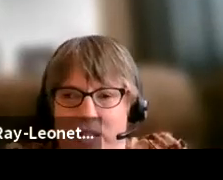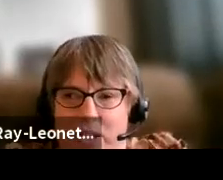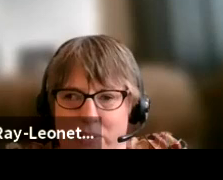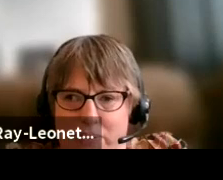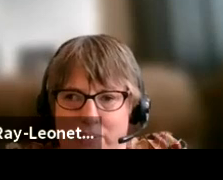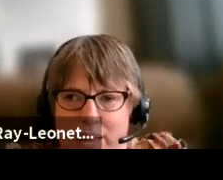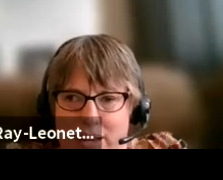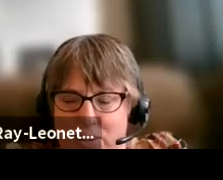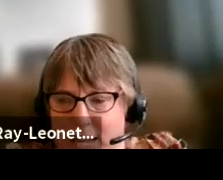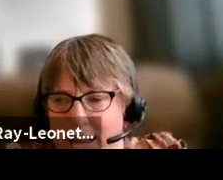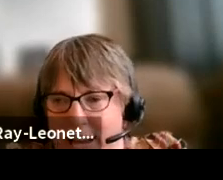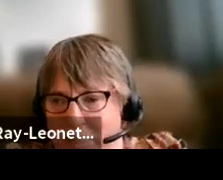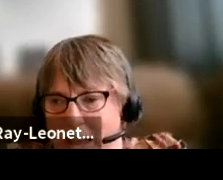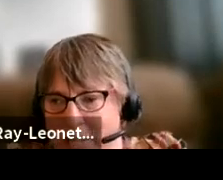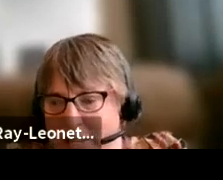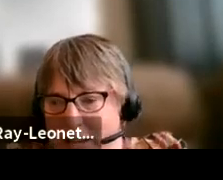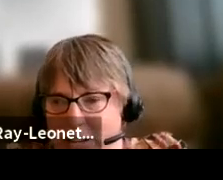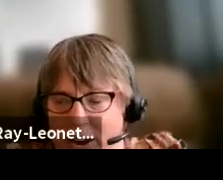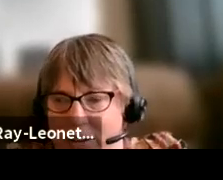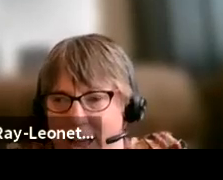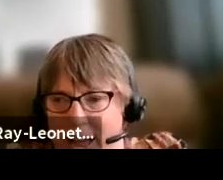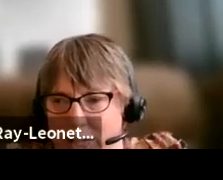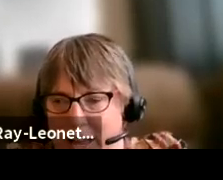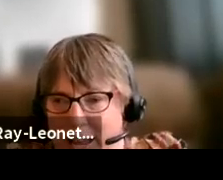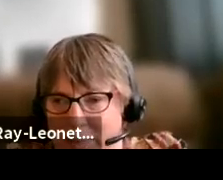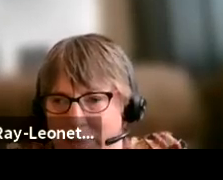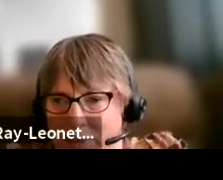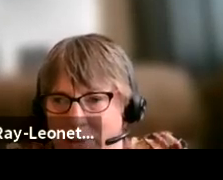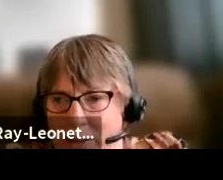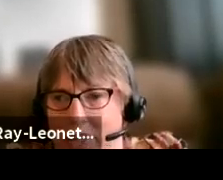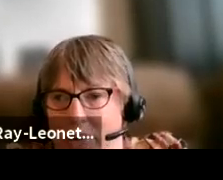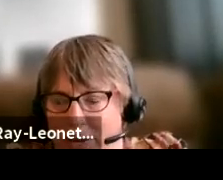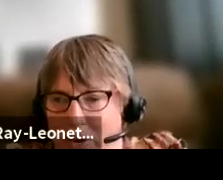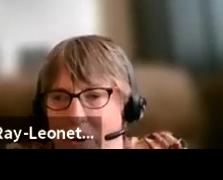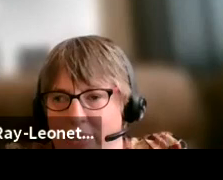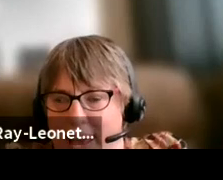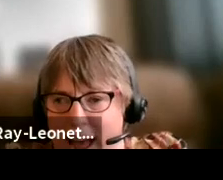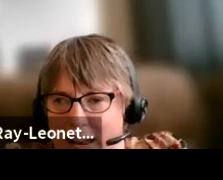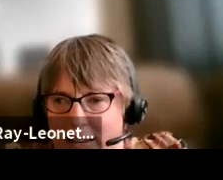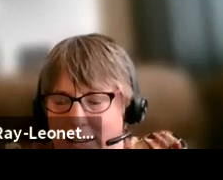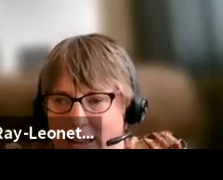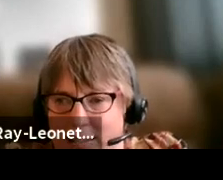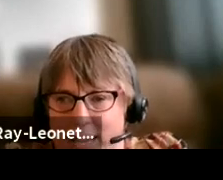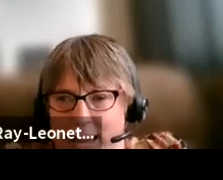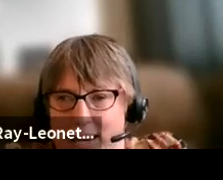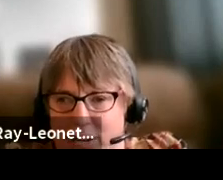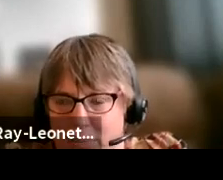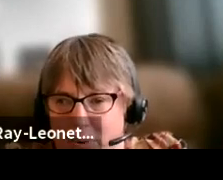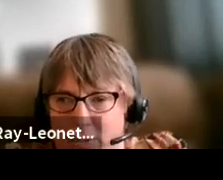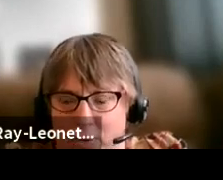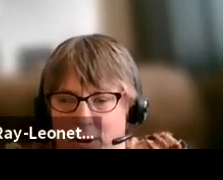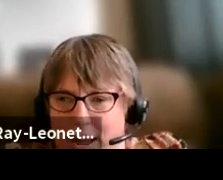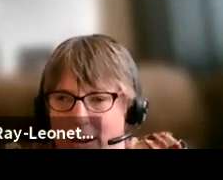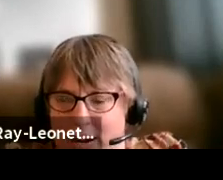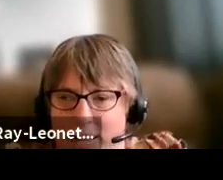happens to you and you see cutting and pasting in your own ISP, you can call that out and say to your